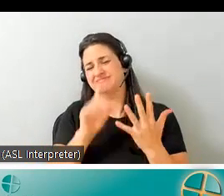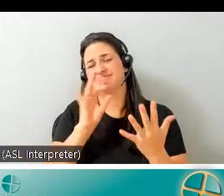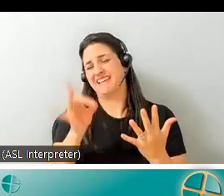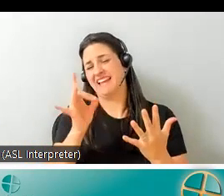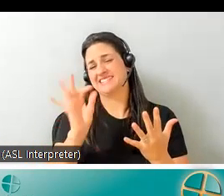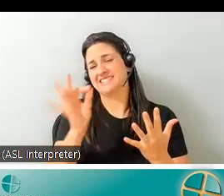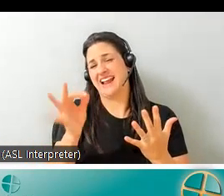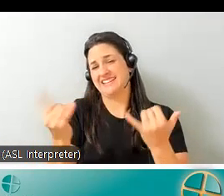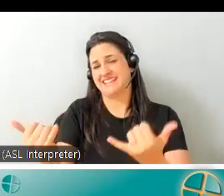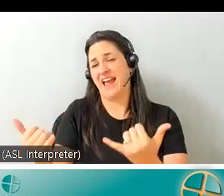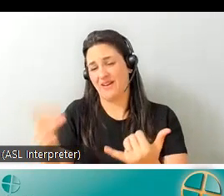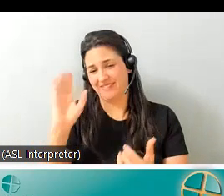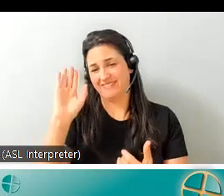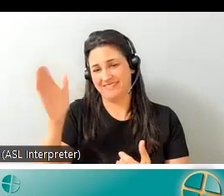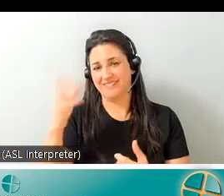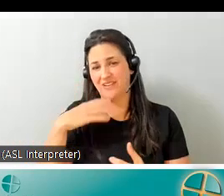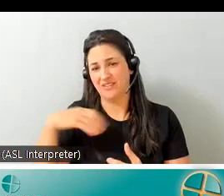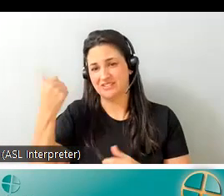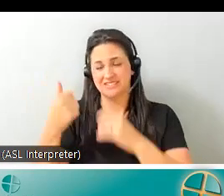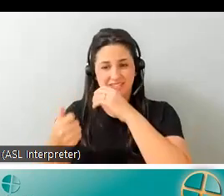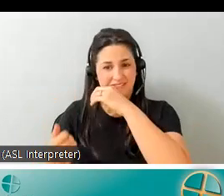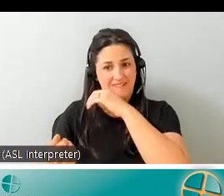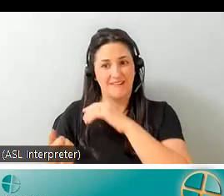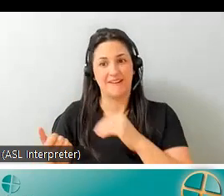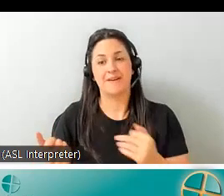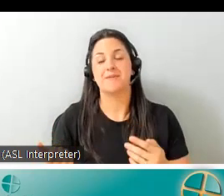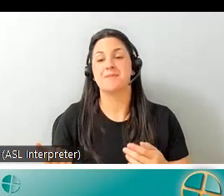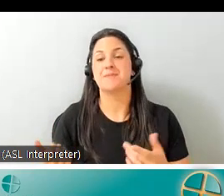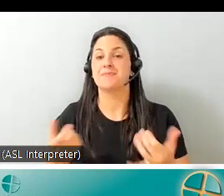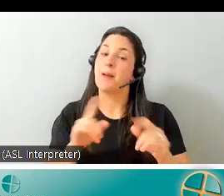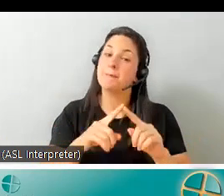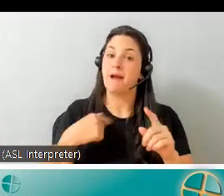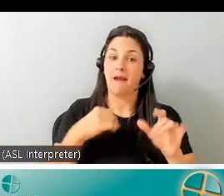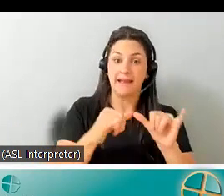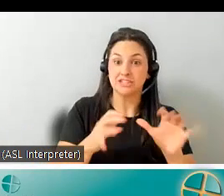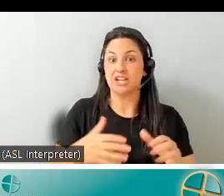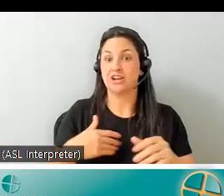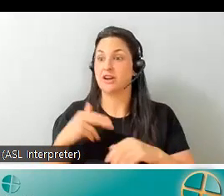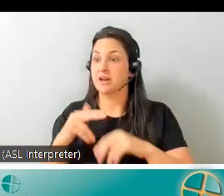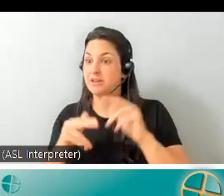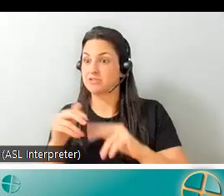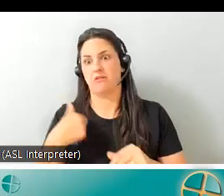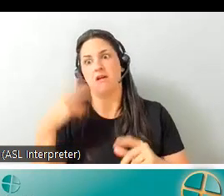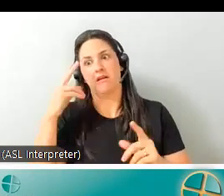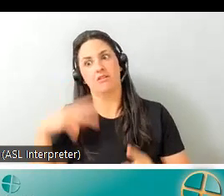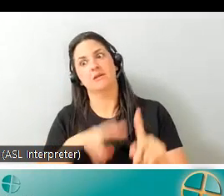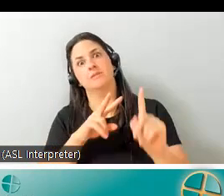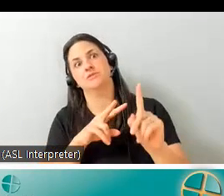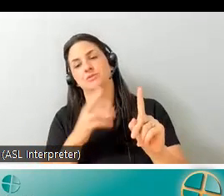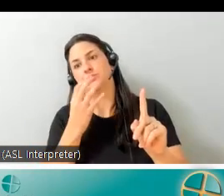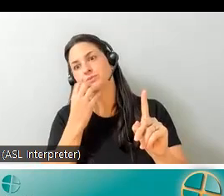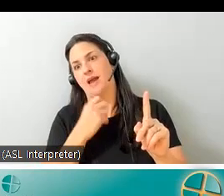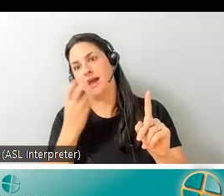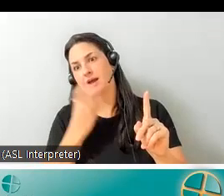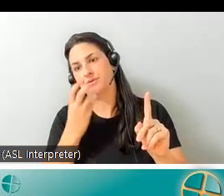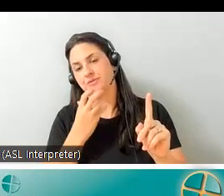90s now uh who as engineers and builders i certainly looked up to and and one of